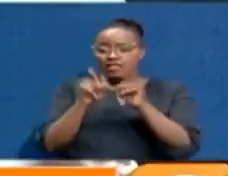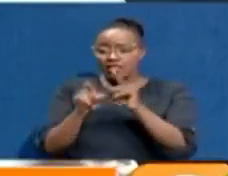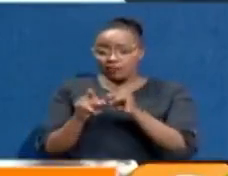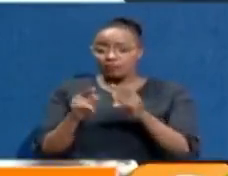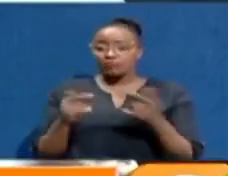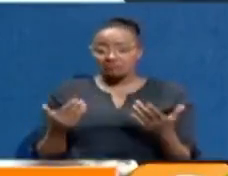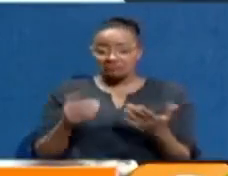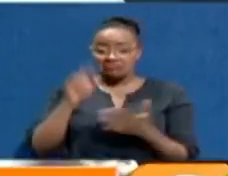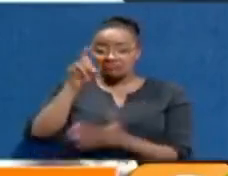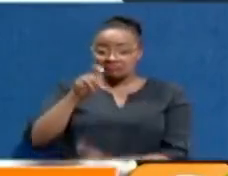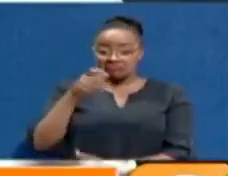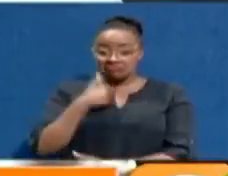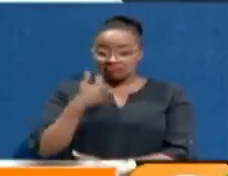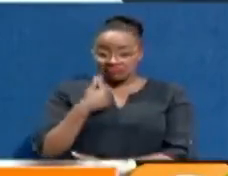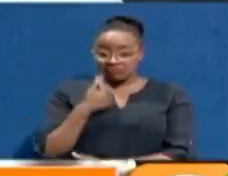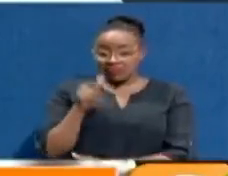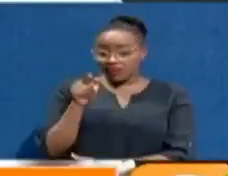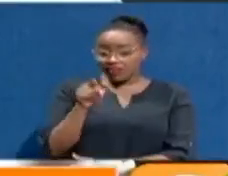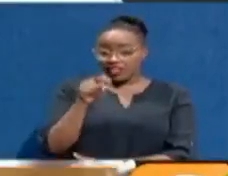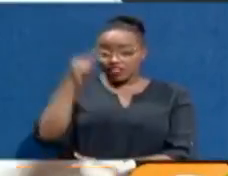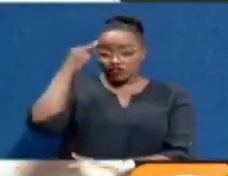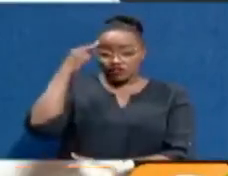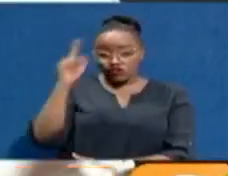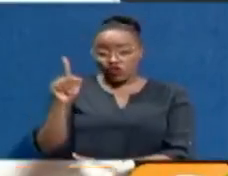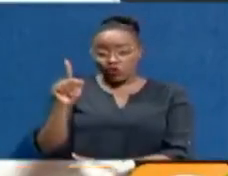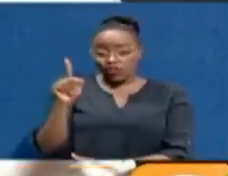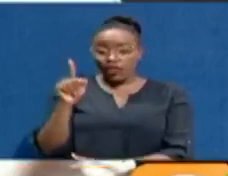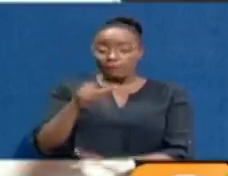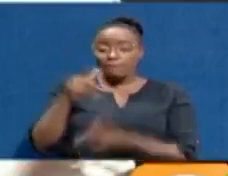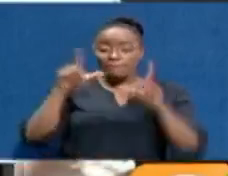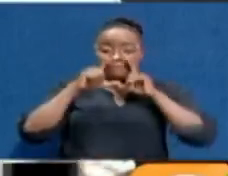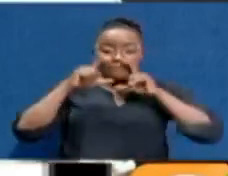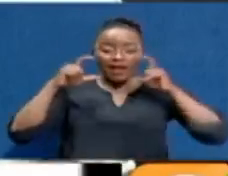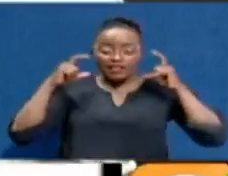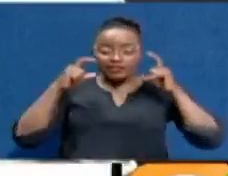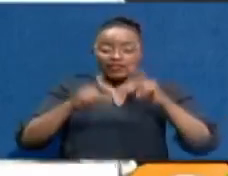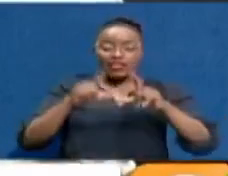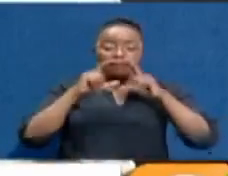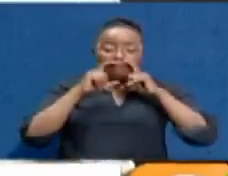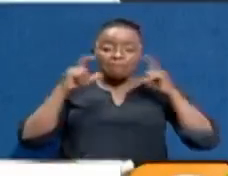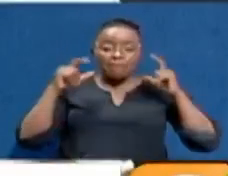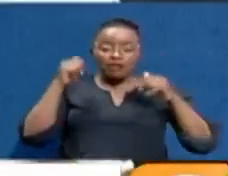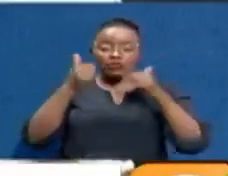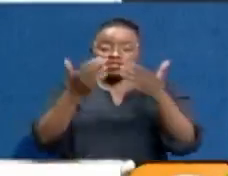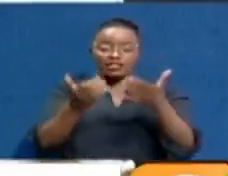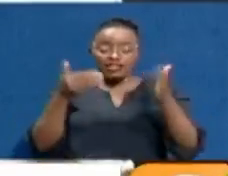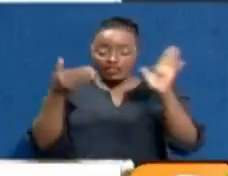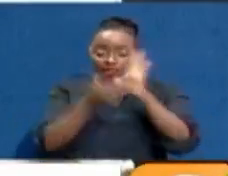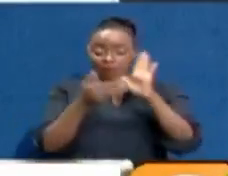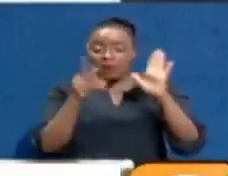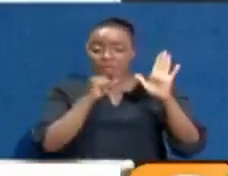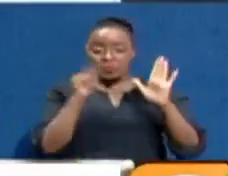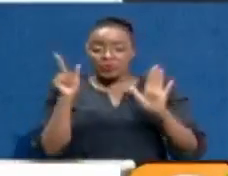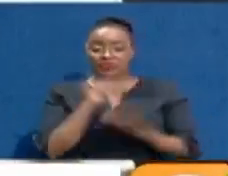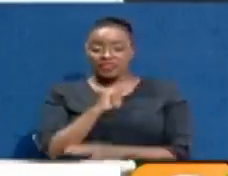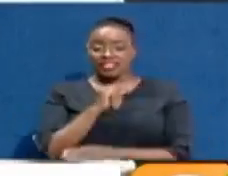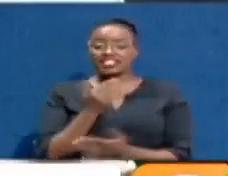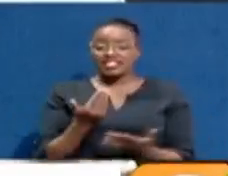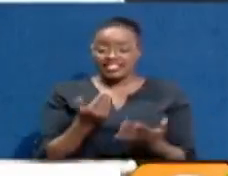specification on the mask, the kind of mask they want, it is there. There is that